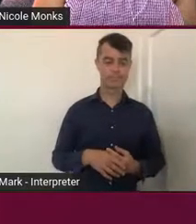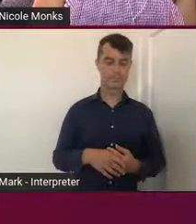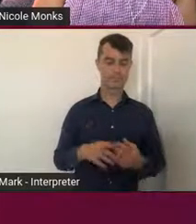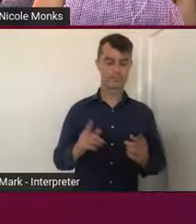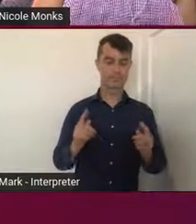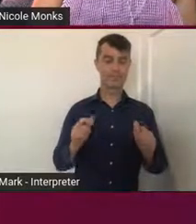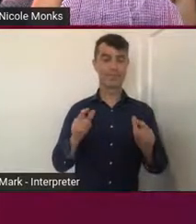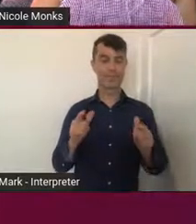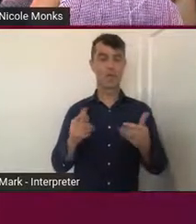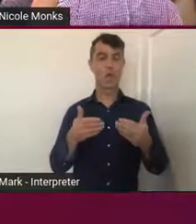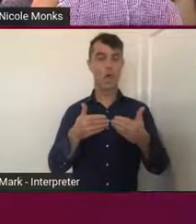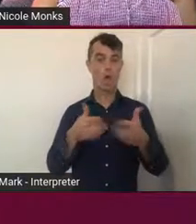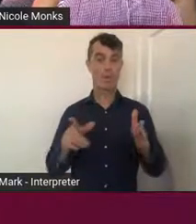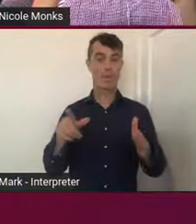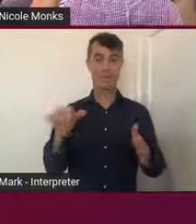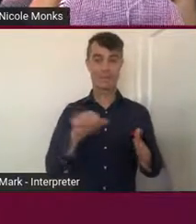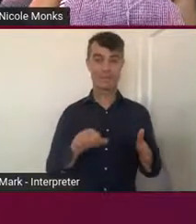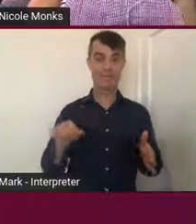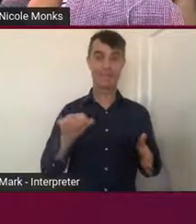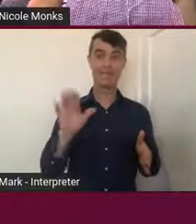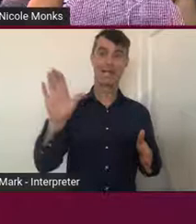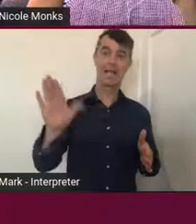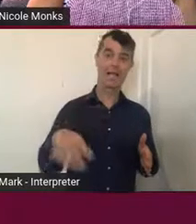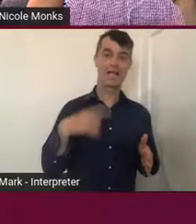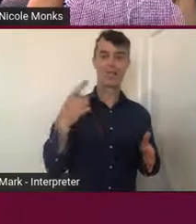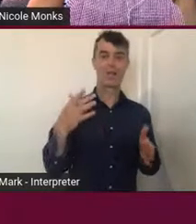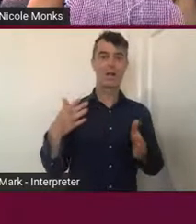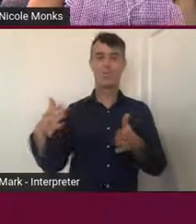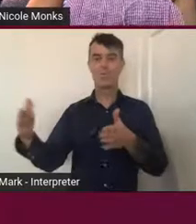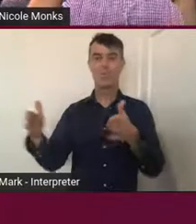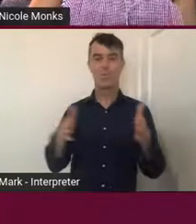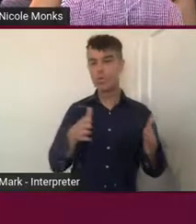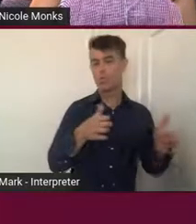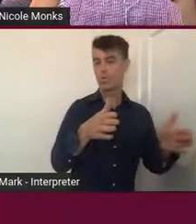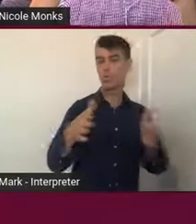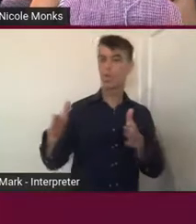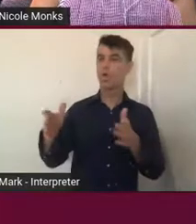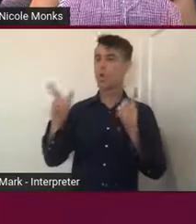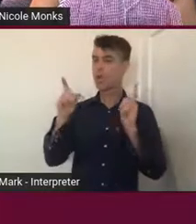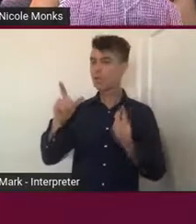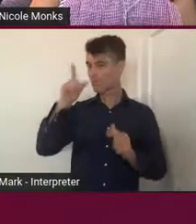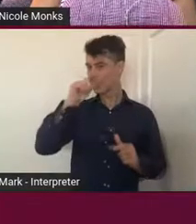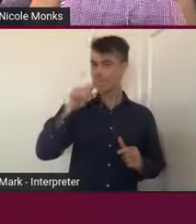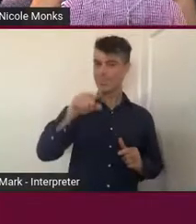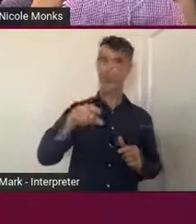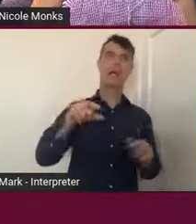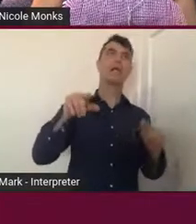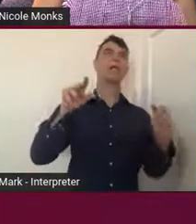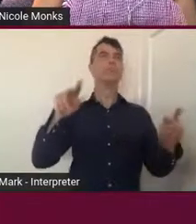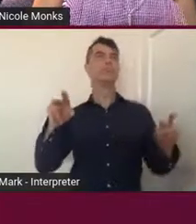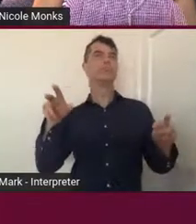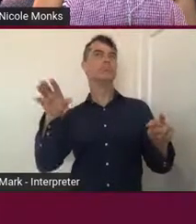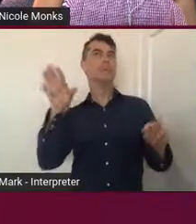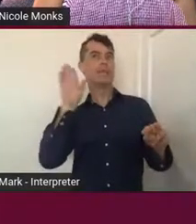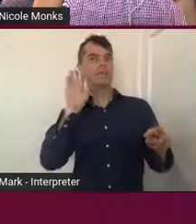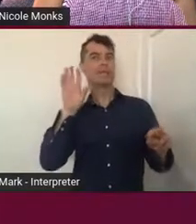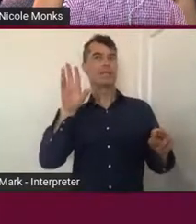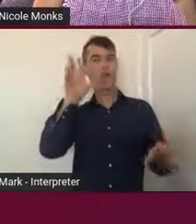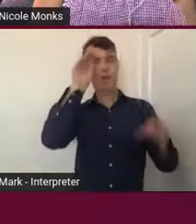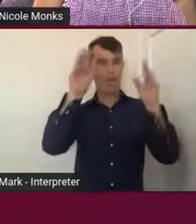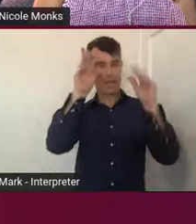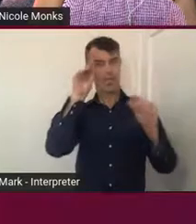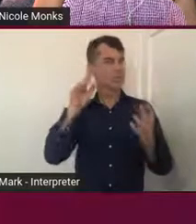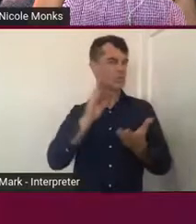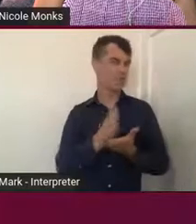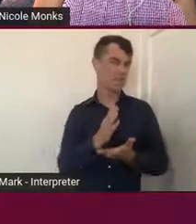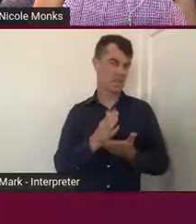sort of opened the space, then everyone sort of moved around the space. There was a lot of people there listening and sort of learning. So, it